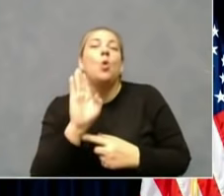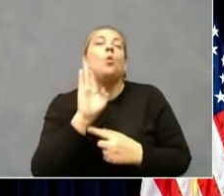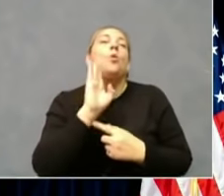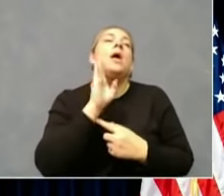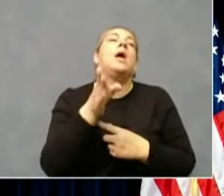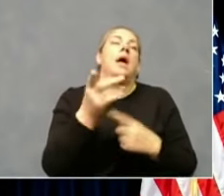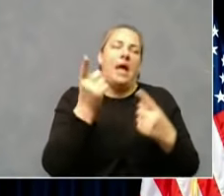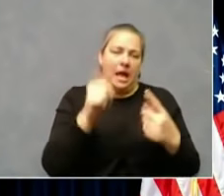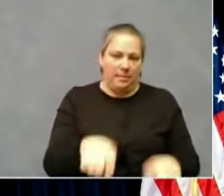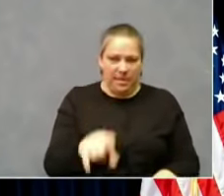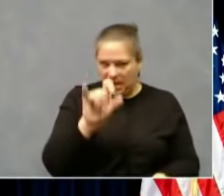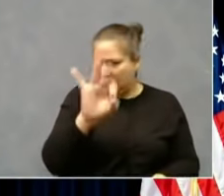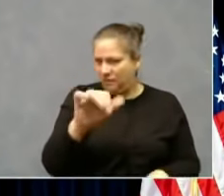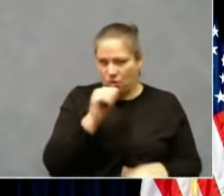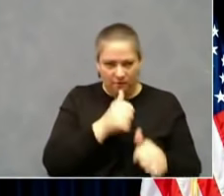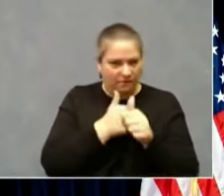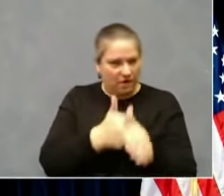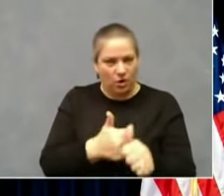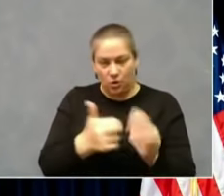Sanka from the Courier Journal.